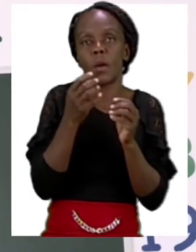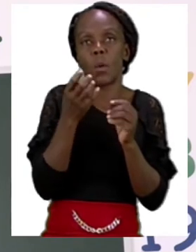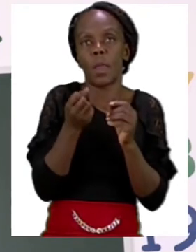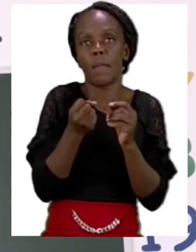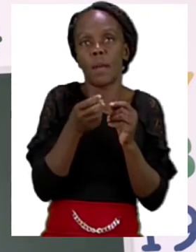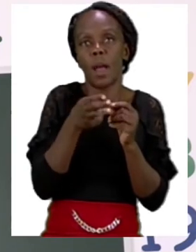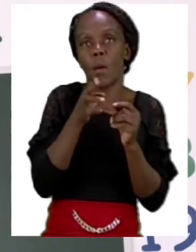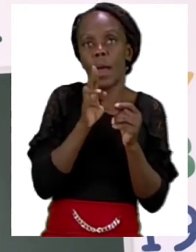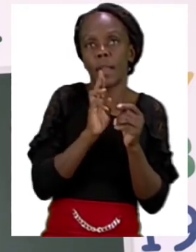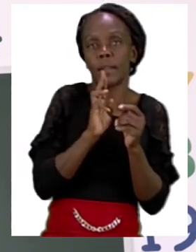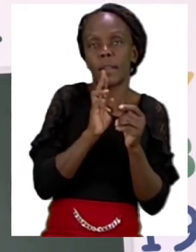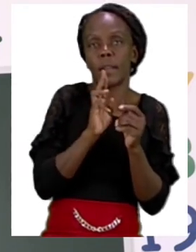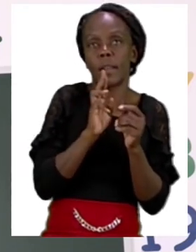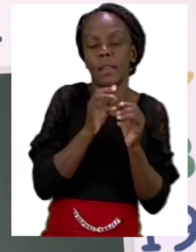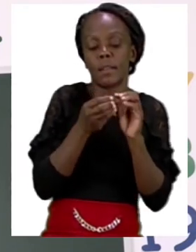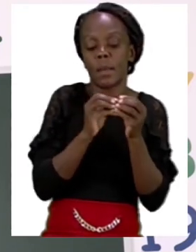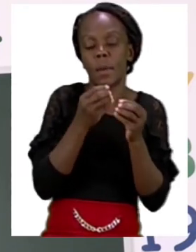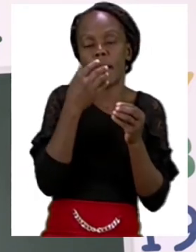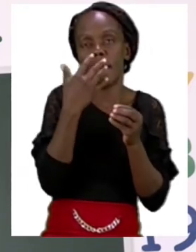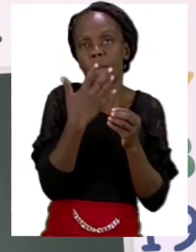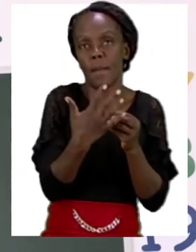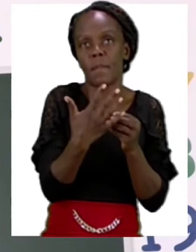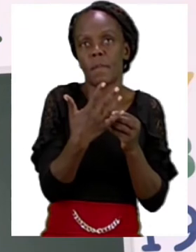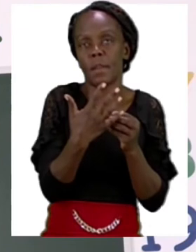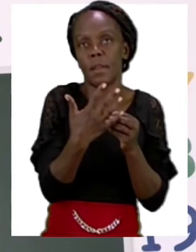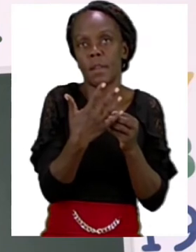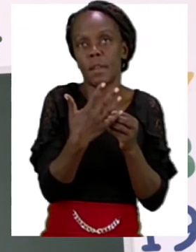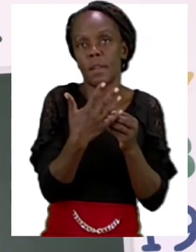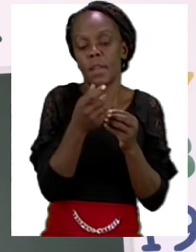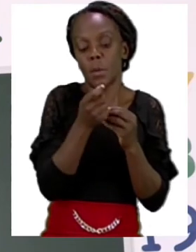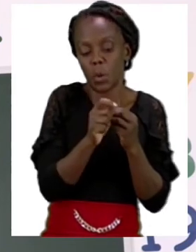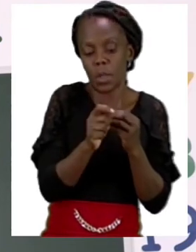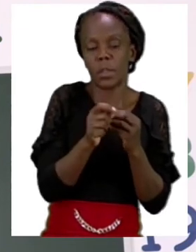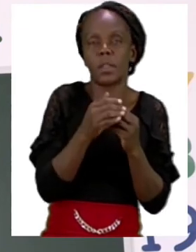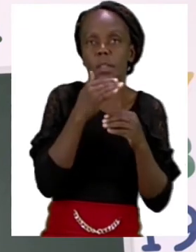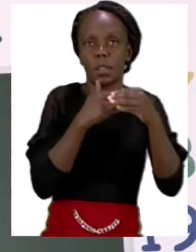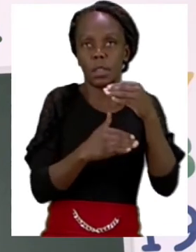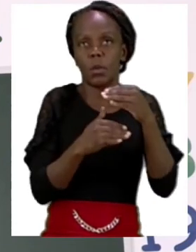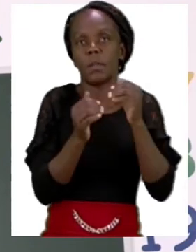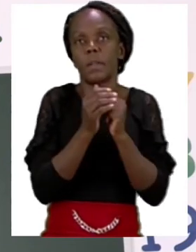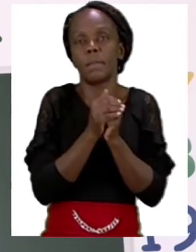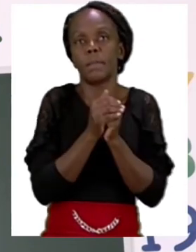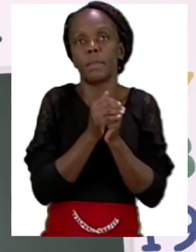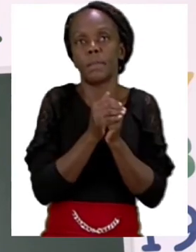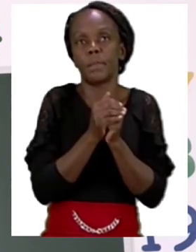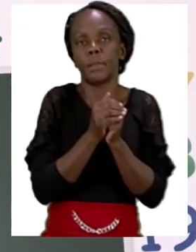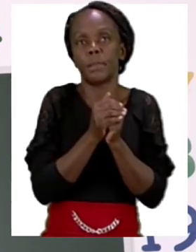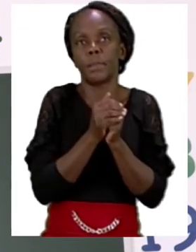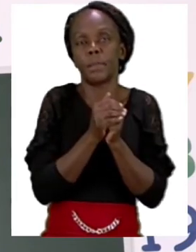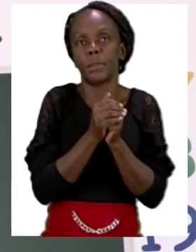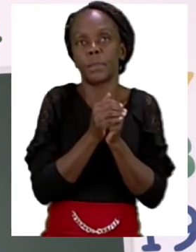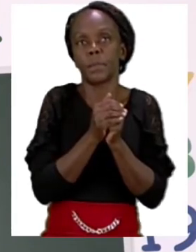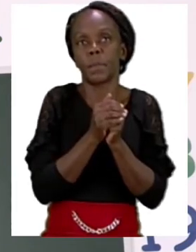do is write our answer down, which is five. And because we're looking for a missing